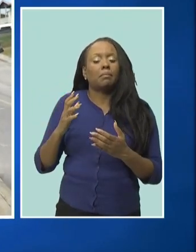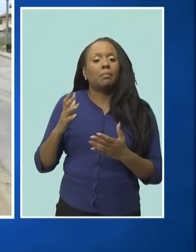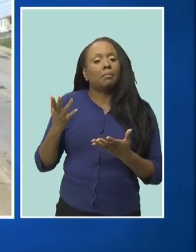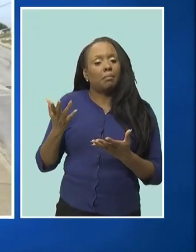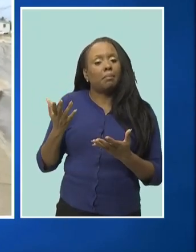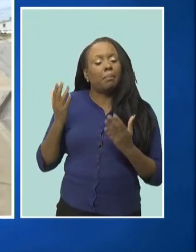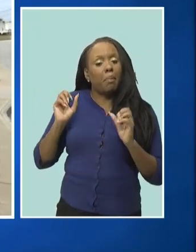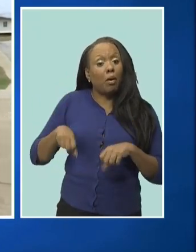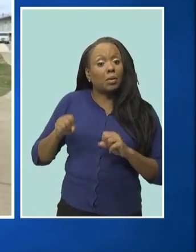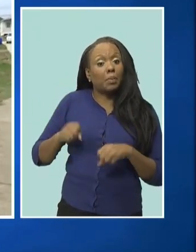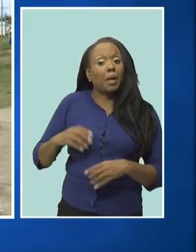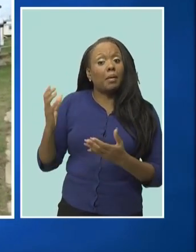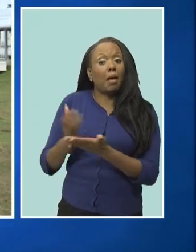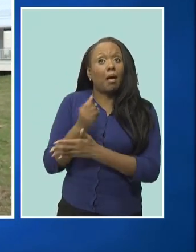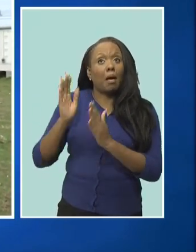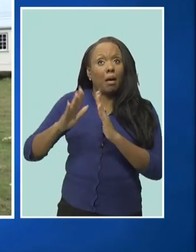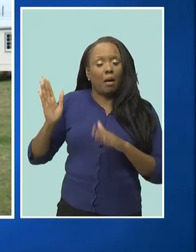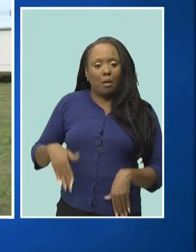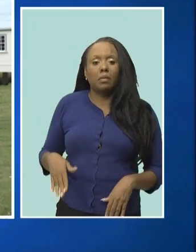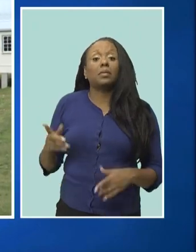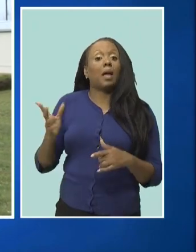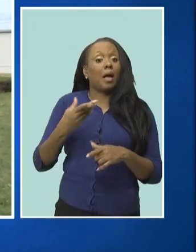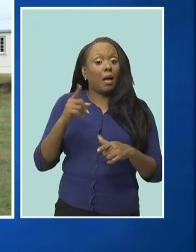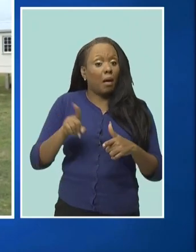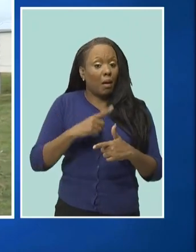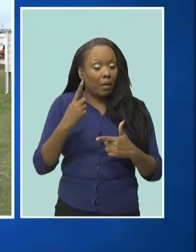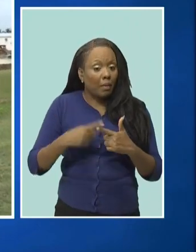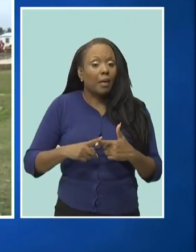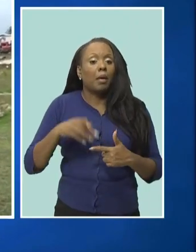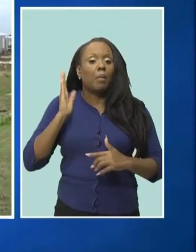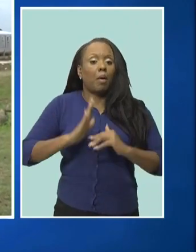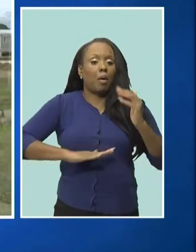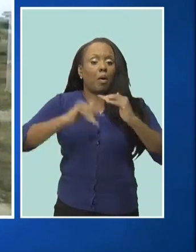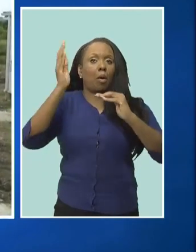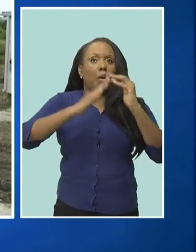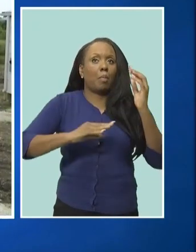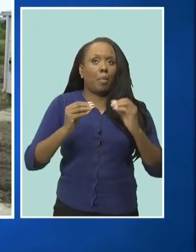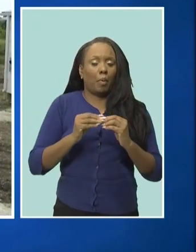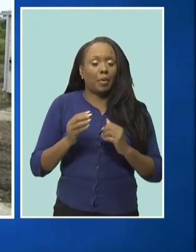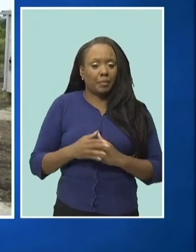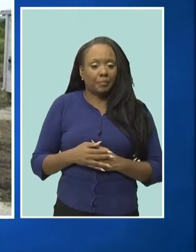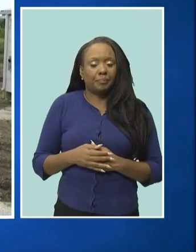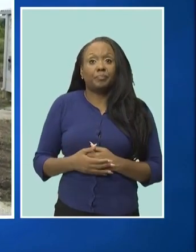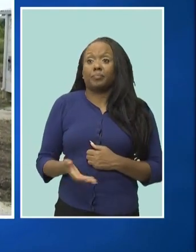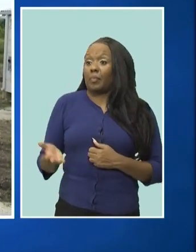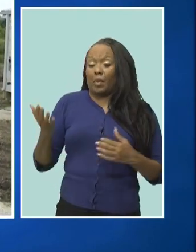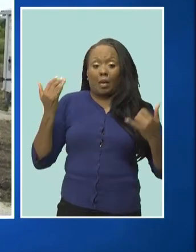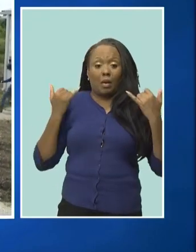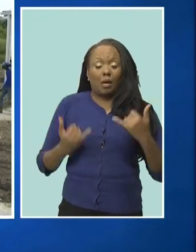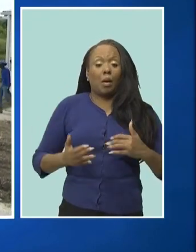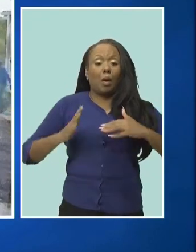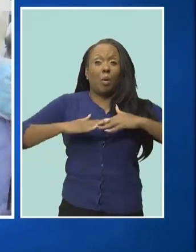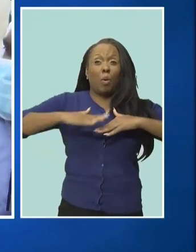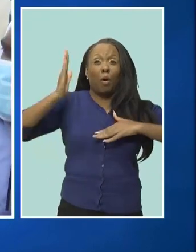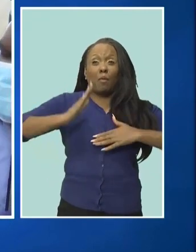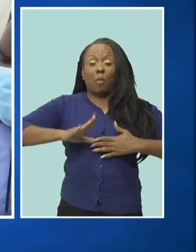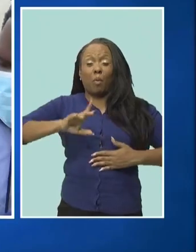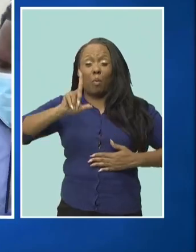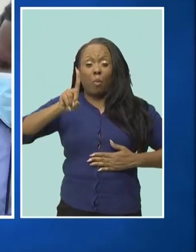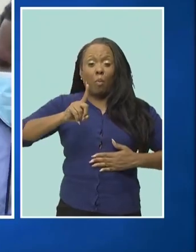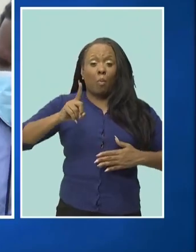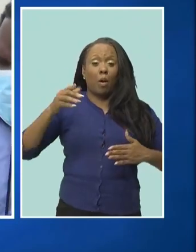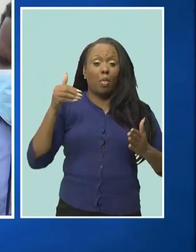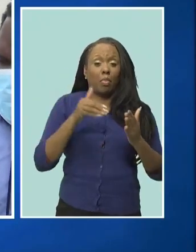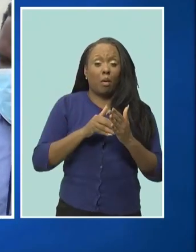another 450 houses this will we're down to over 1 000 houses to be built